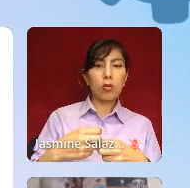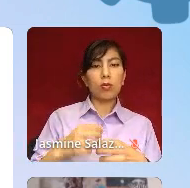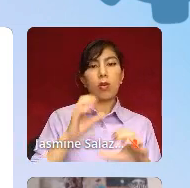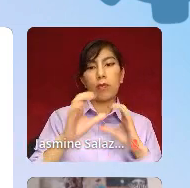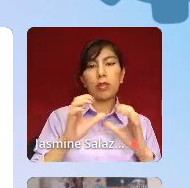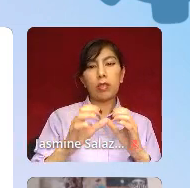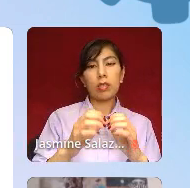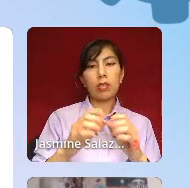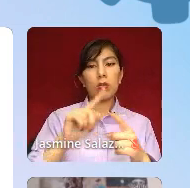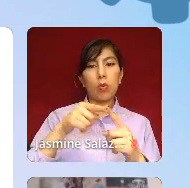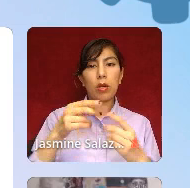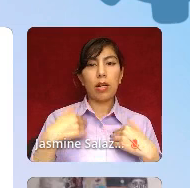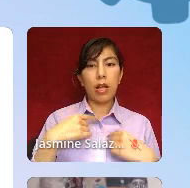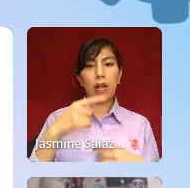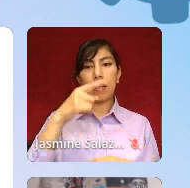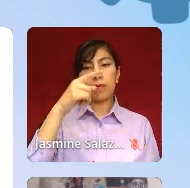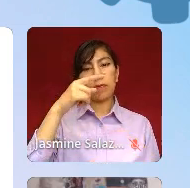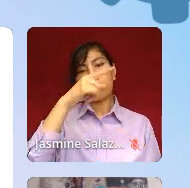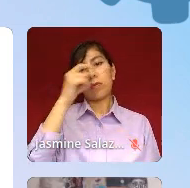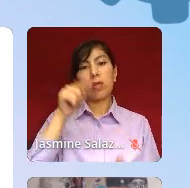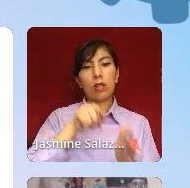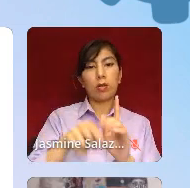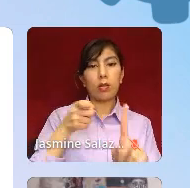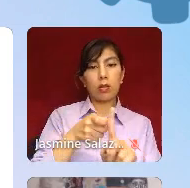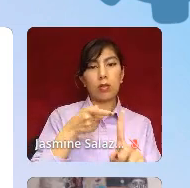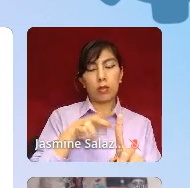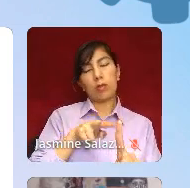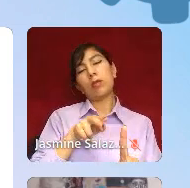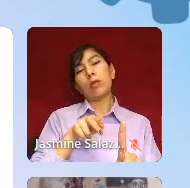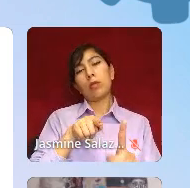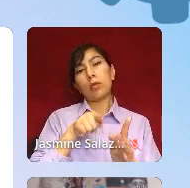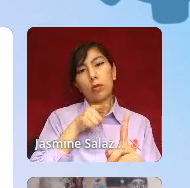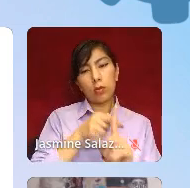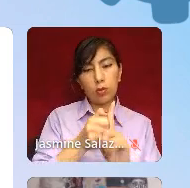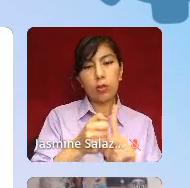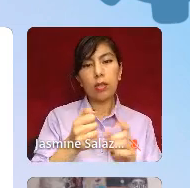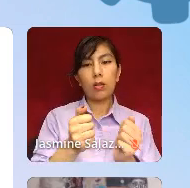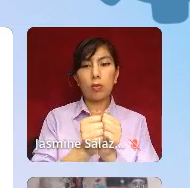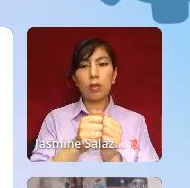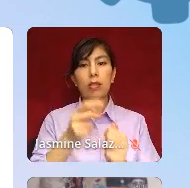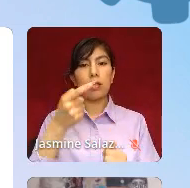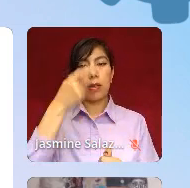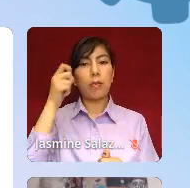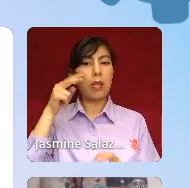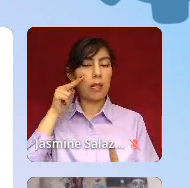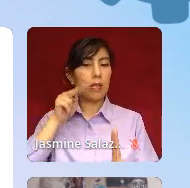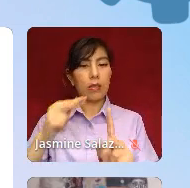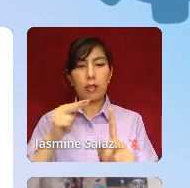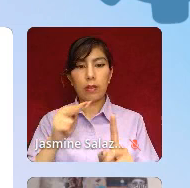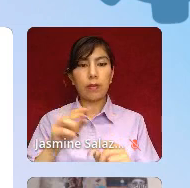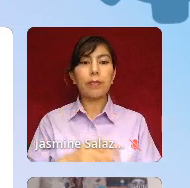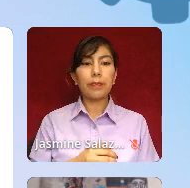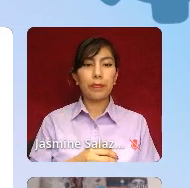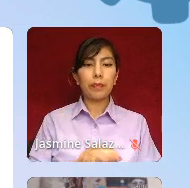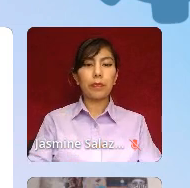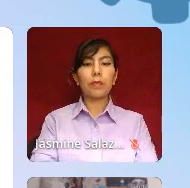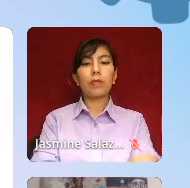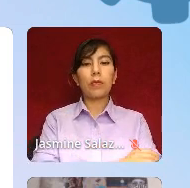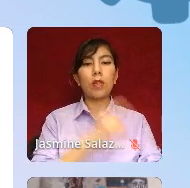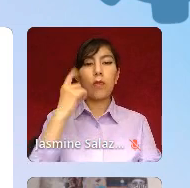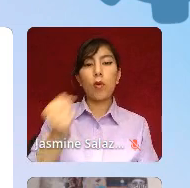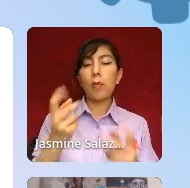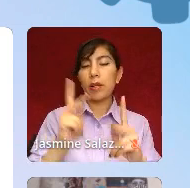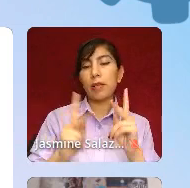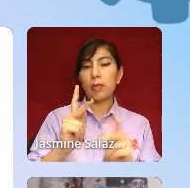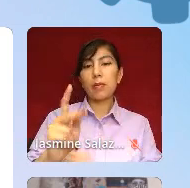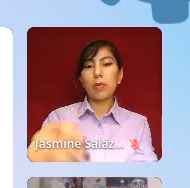We need to acknowledge the risk of criminalization when people are trying to get help from themselves or their loved ones. For too many people, a mental